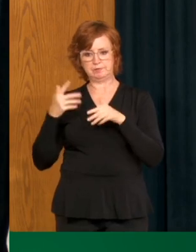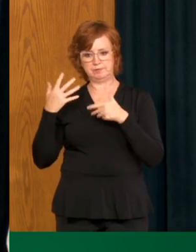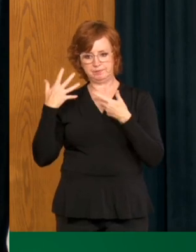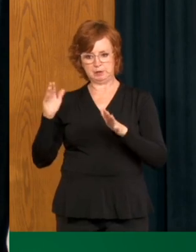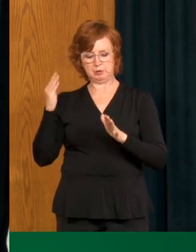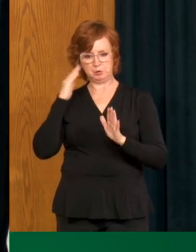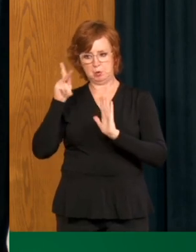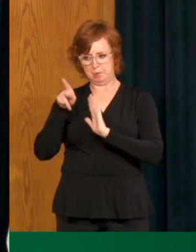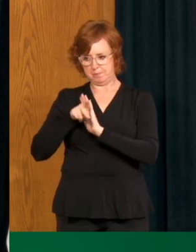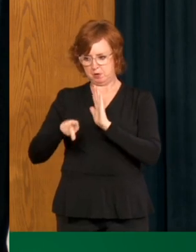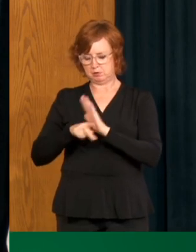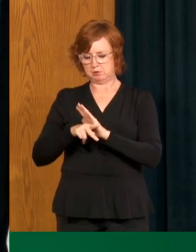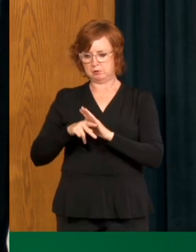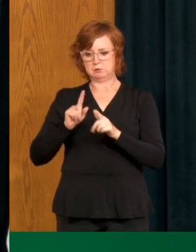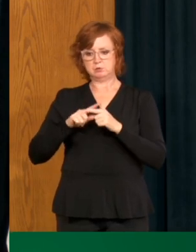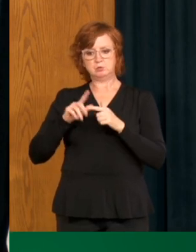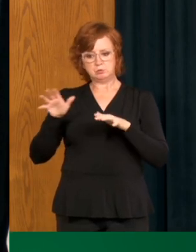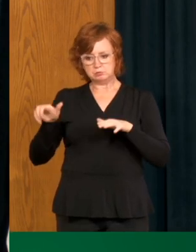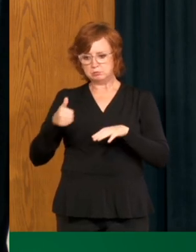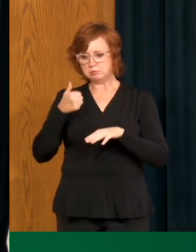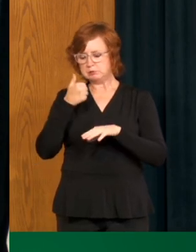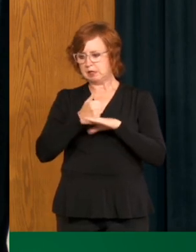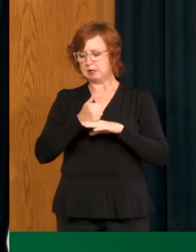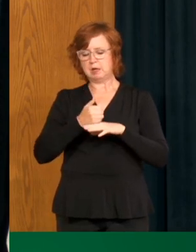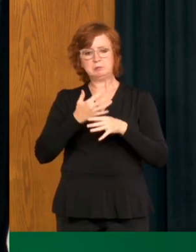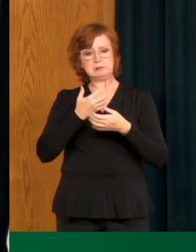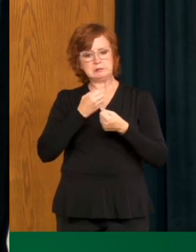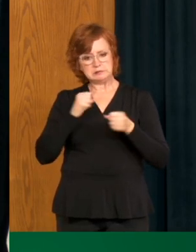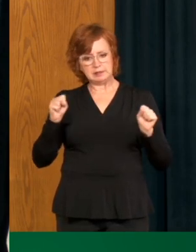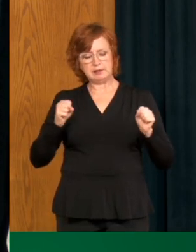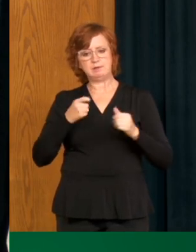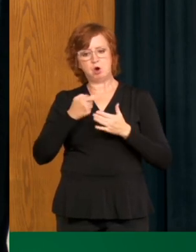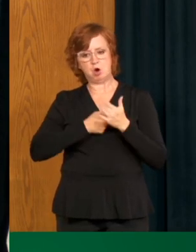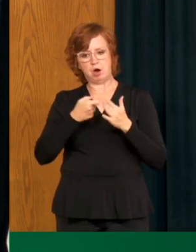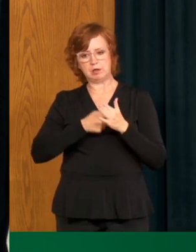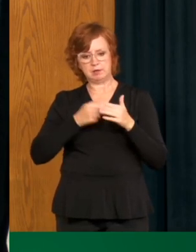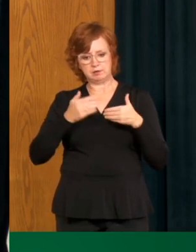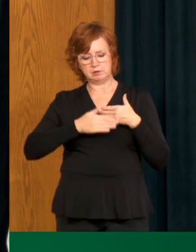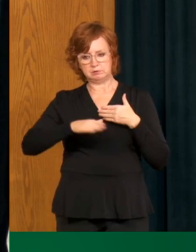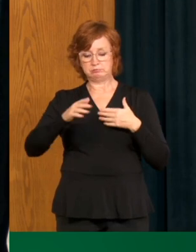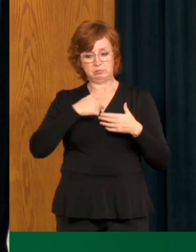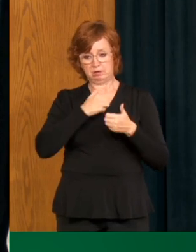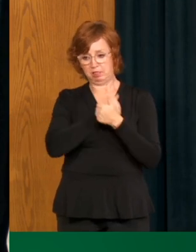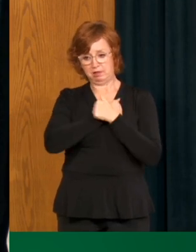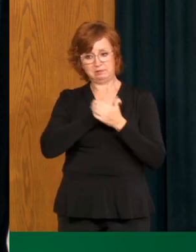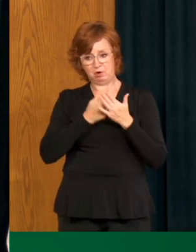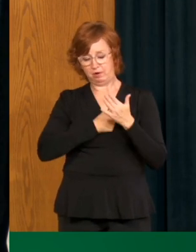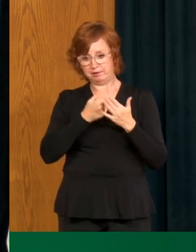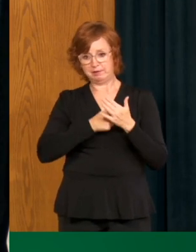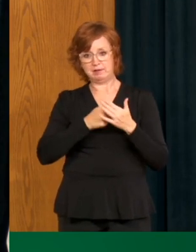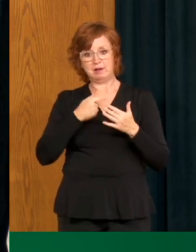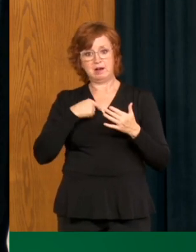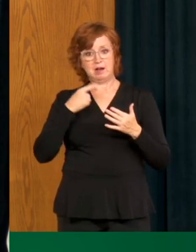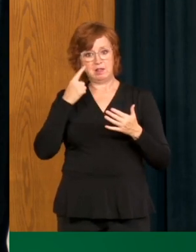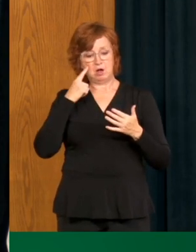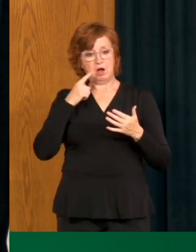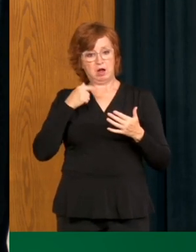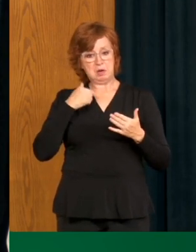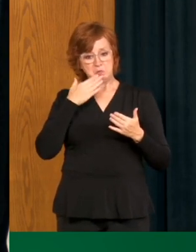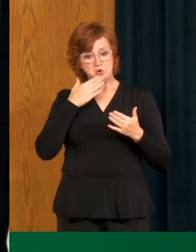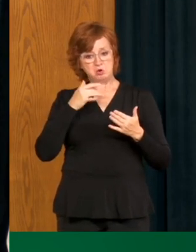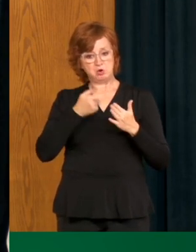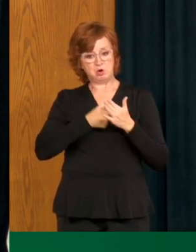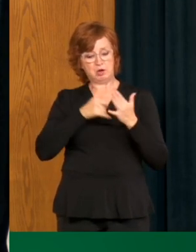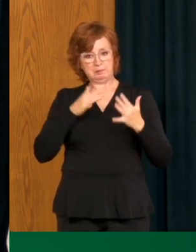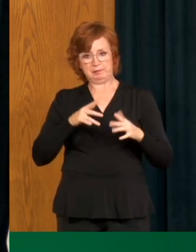forward for a, uh, safe return to play not only of hockey, a sport that I love and at one time thought I might not be too bad at, but